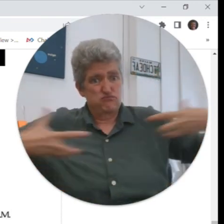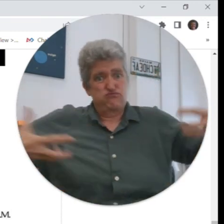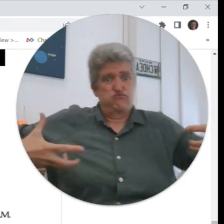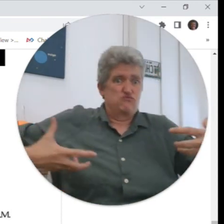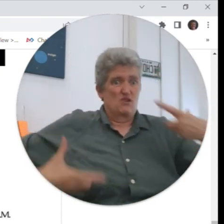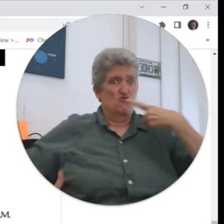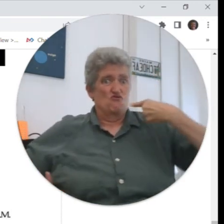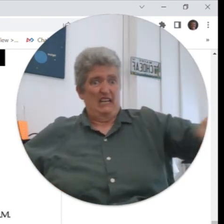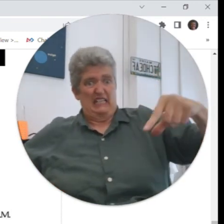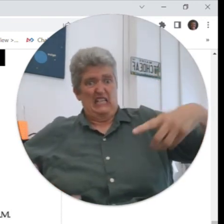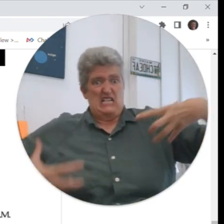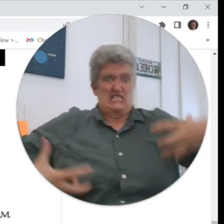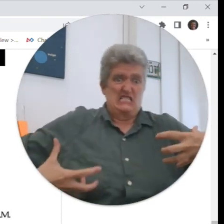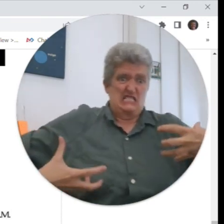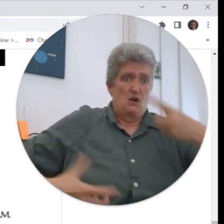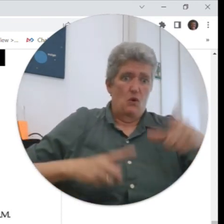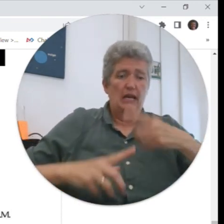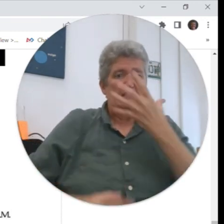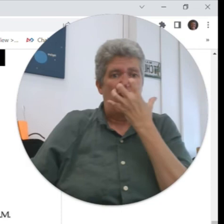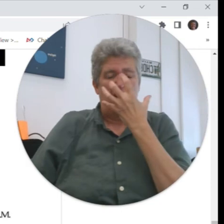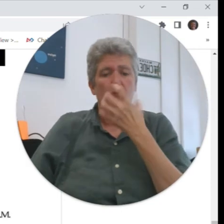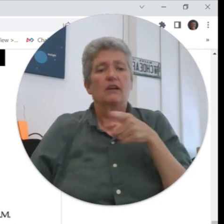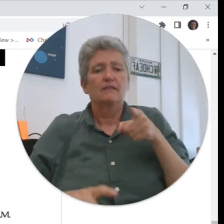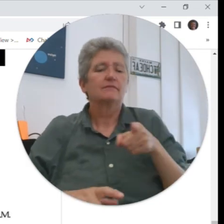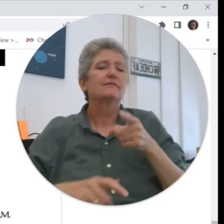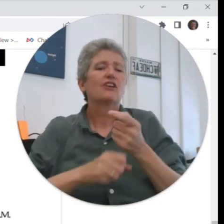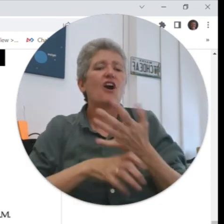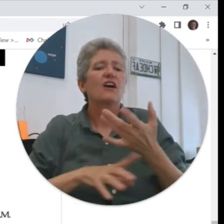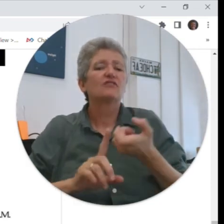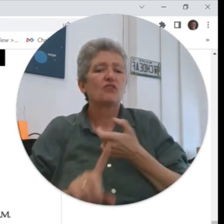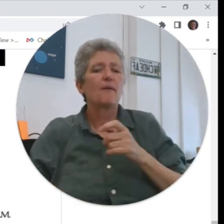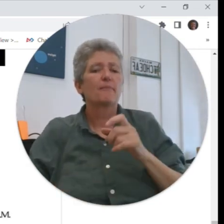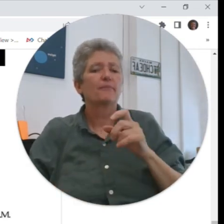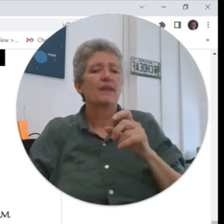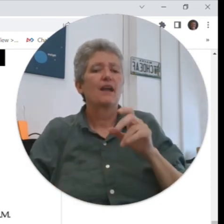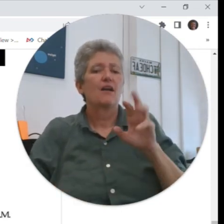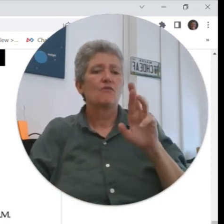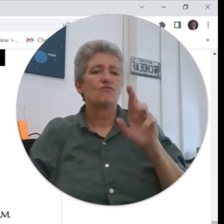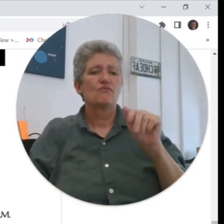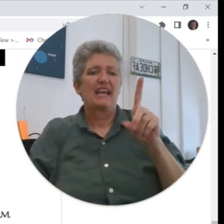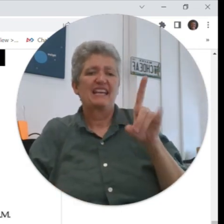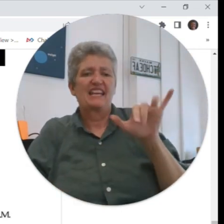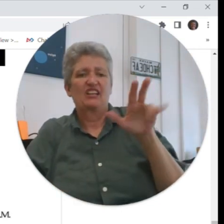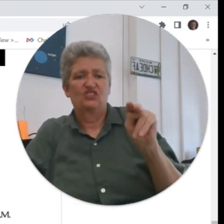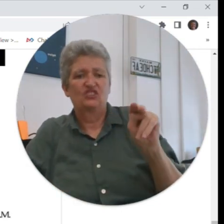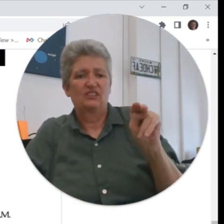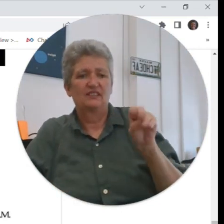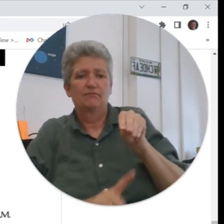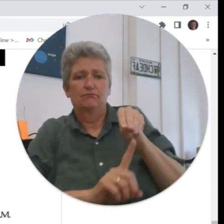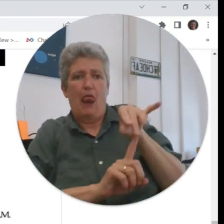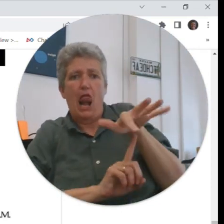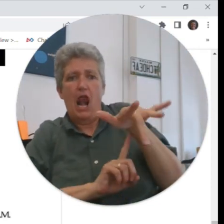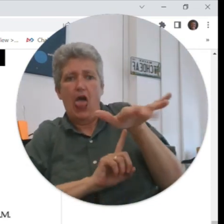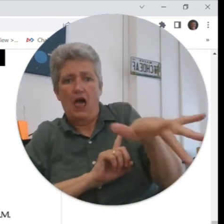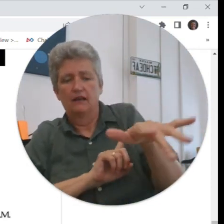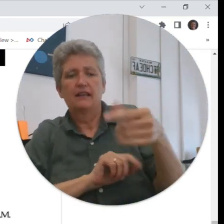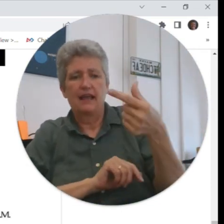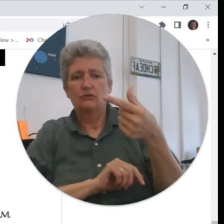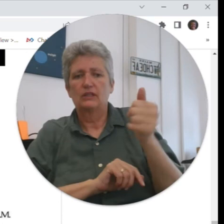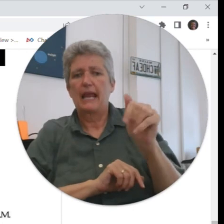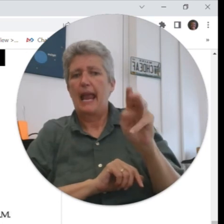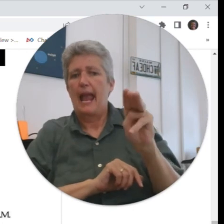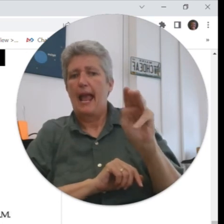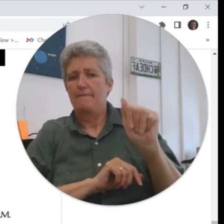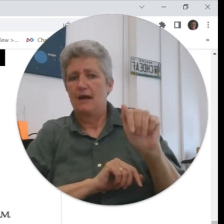superheroes you know why he becomes green and a big Hulk like that it's from radiation and I think he had